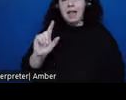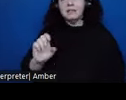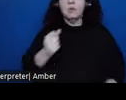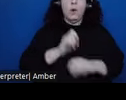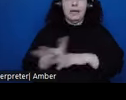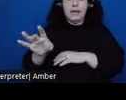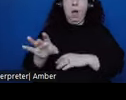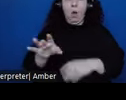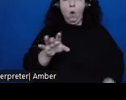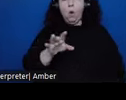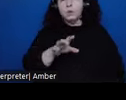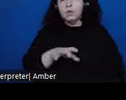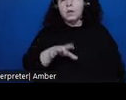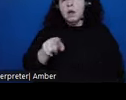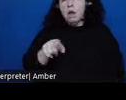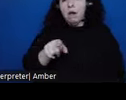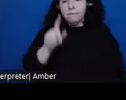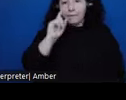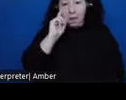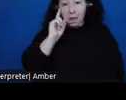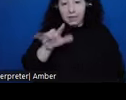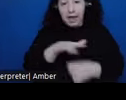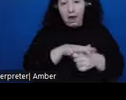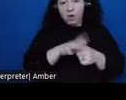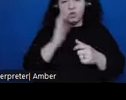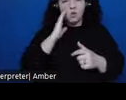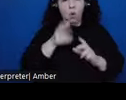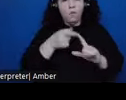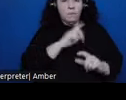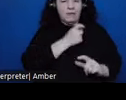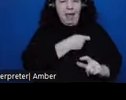event that's known by the Spanish as the sad night, the Noche Triste,